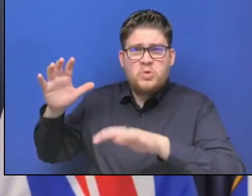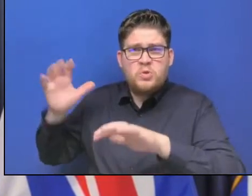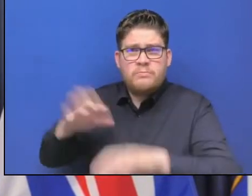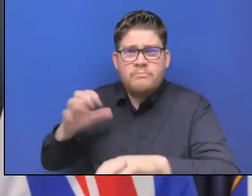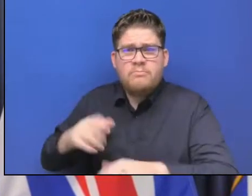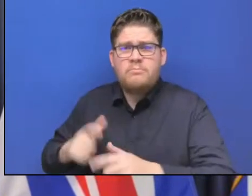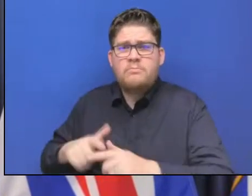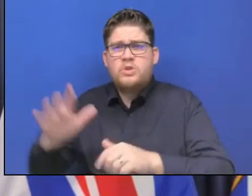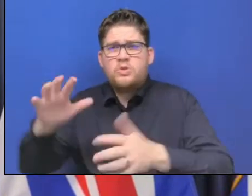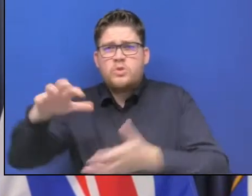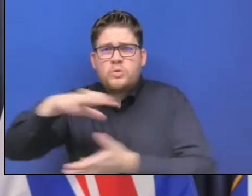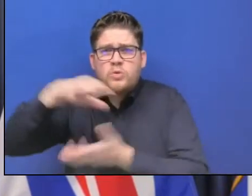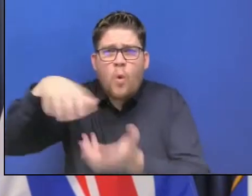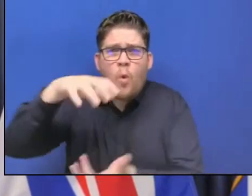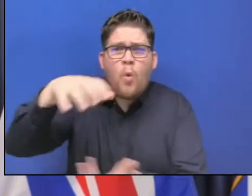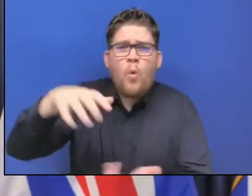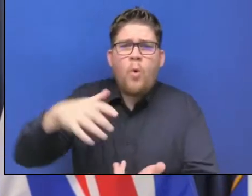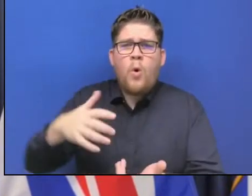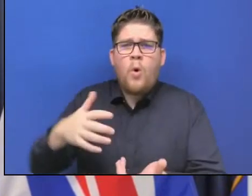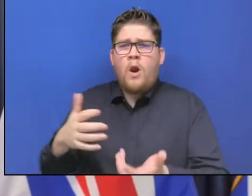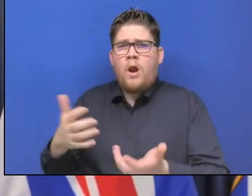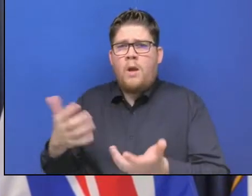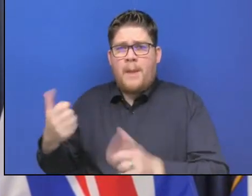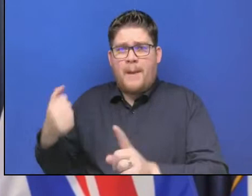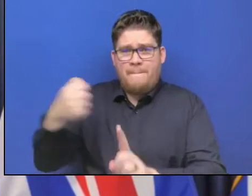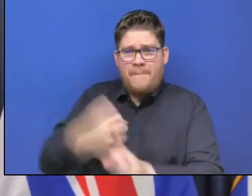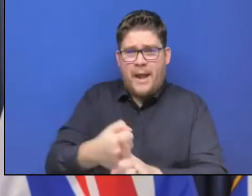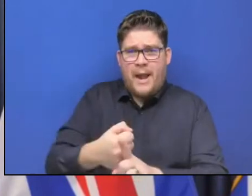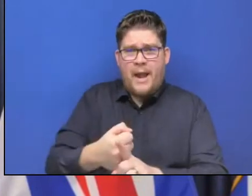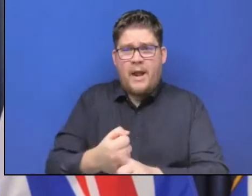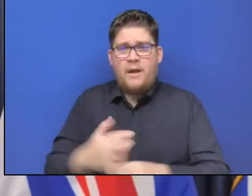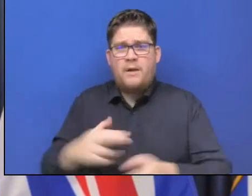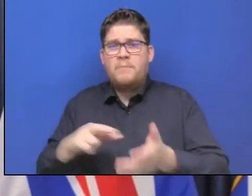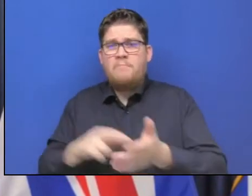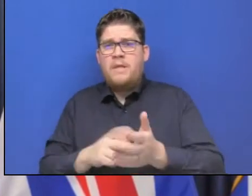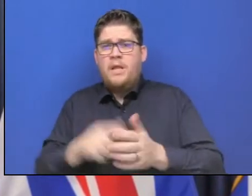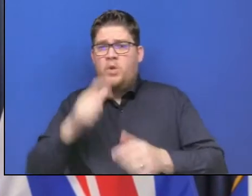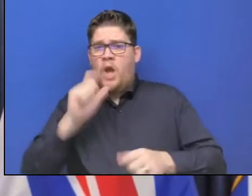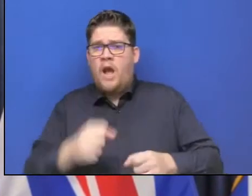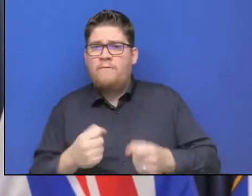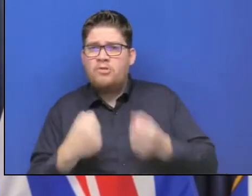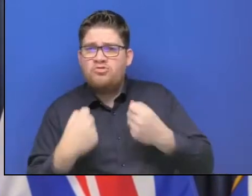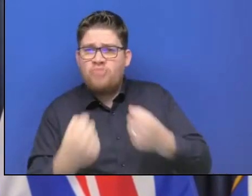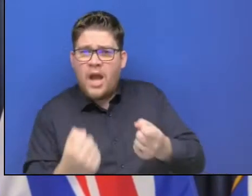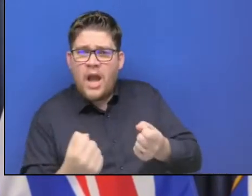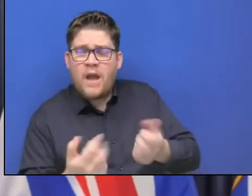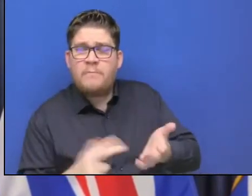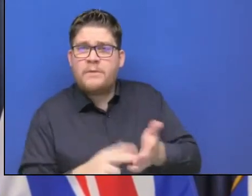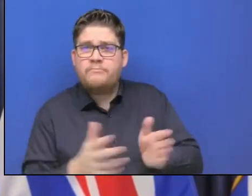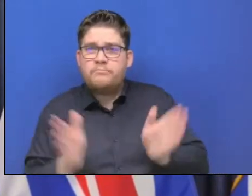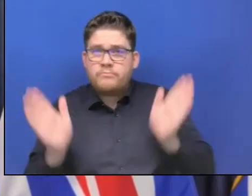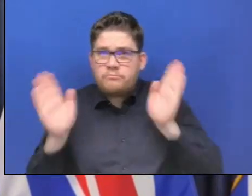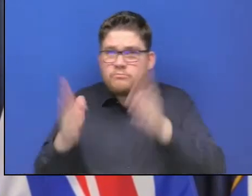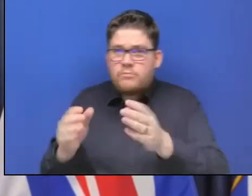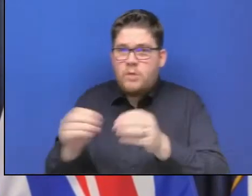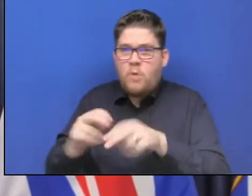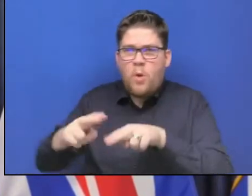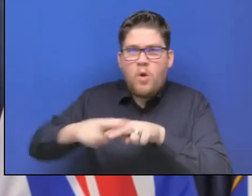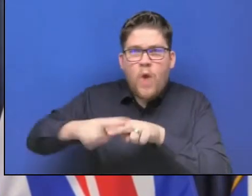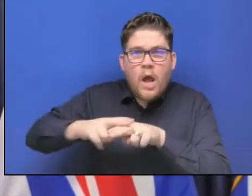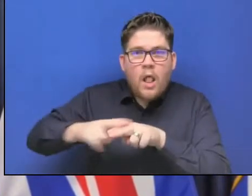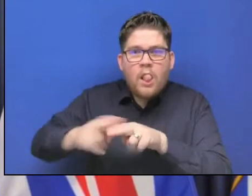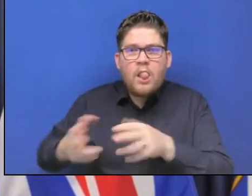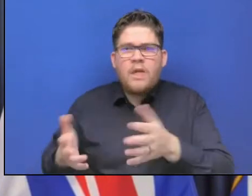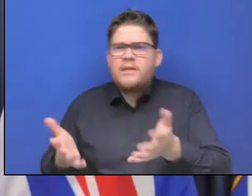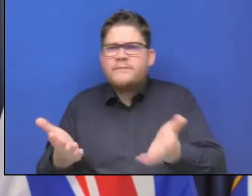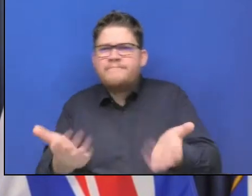travel by rail more instead of having to get in their cars and do things to mitigate climate change on a grander scale? So build back better means a number of things.